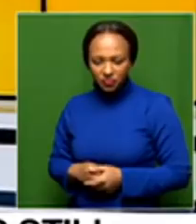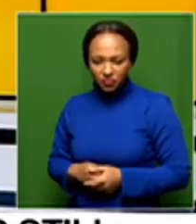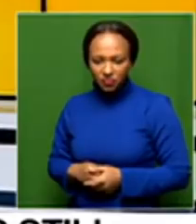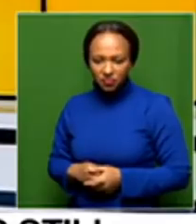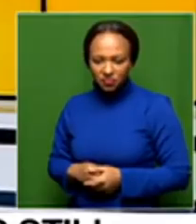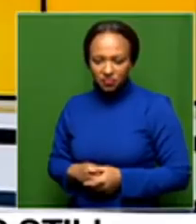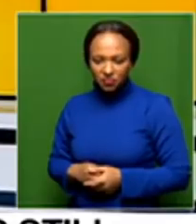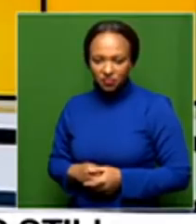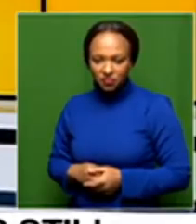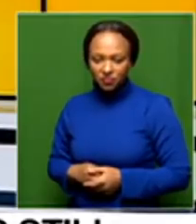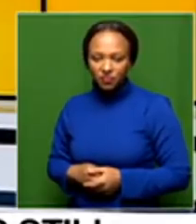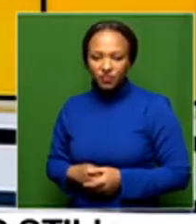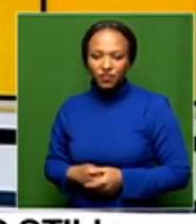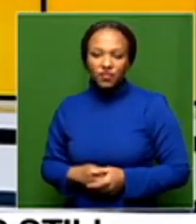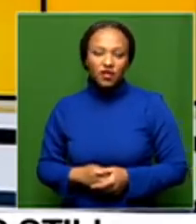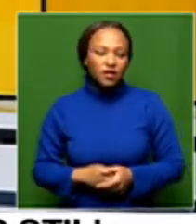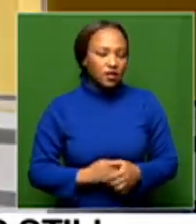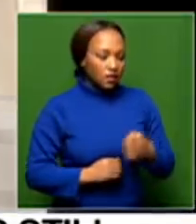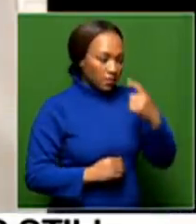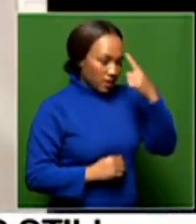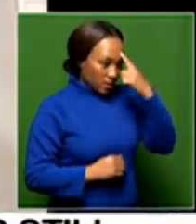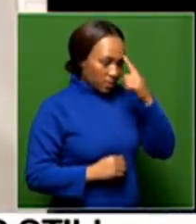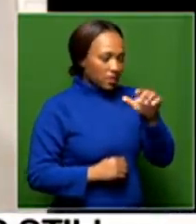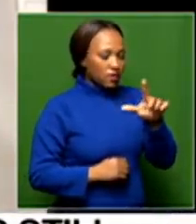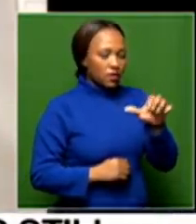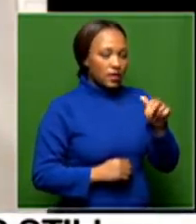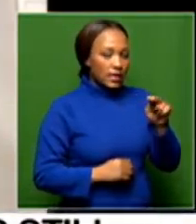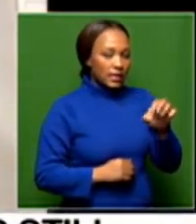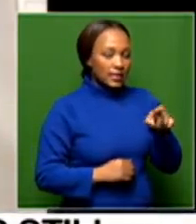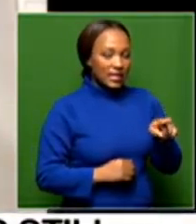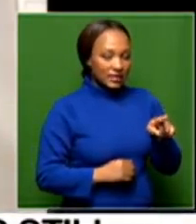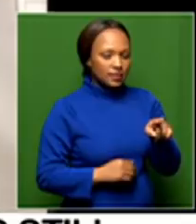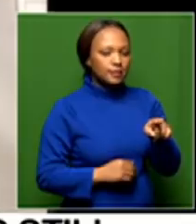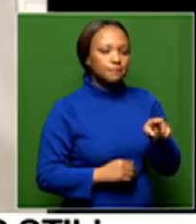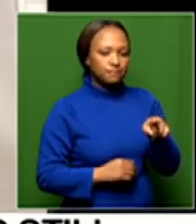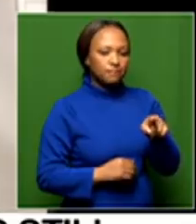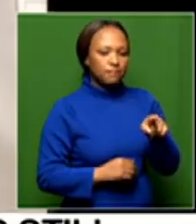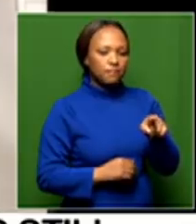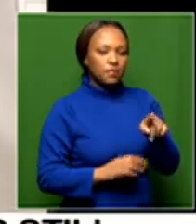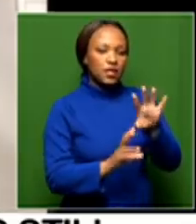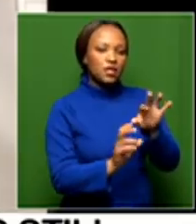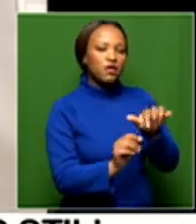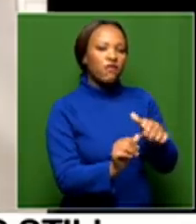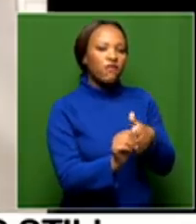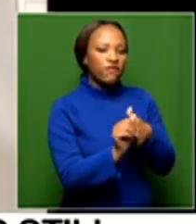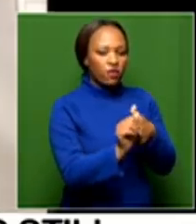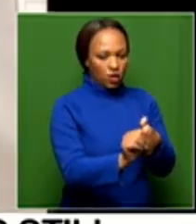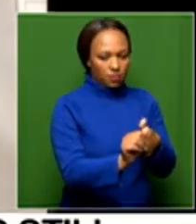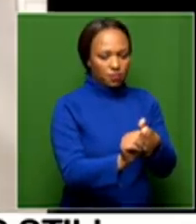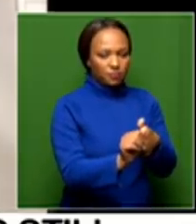So I think, Leanne, this signals a follow through from the process that the president